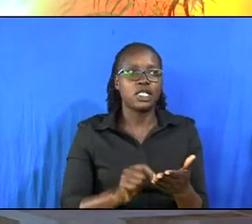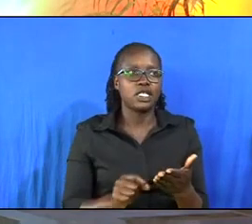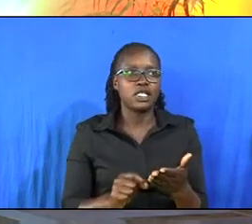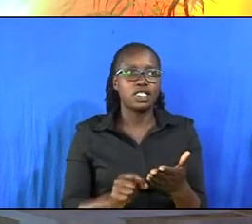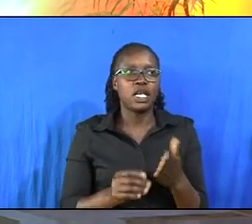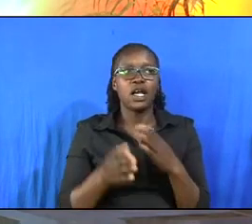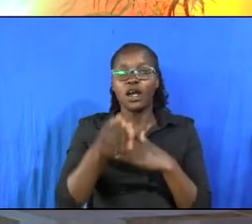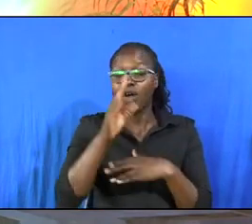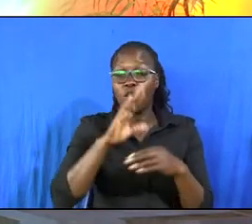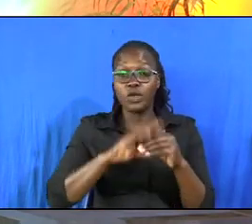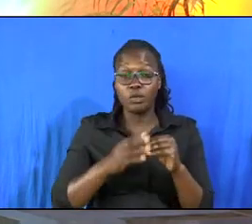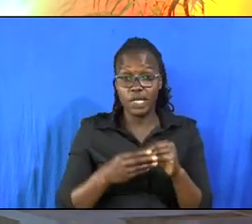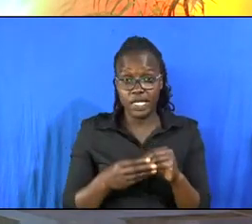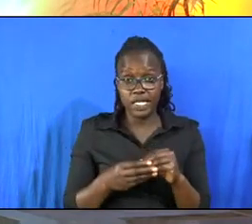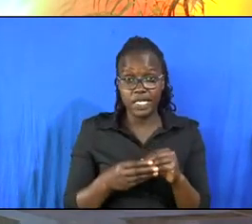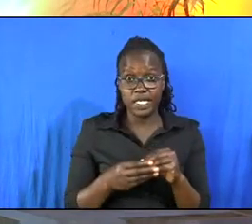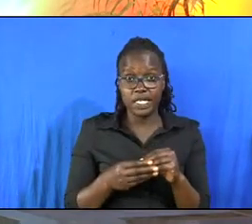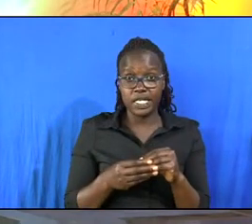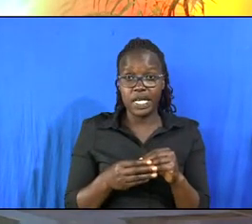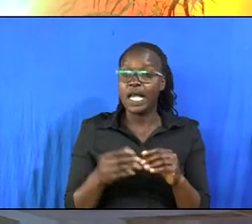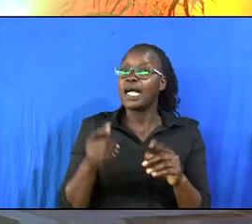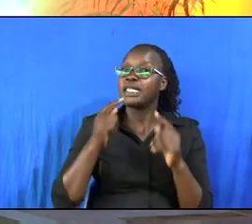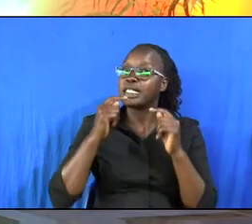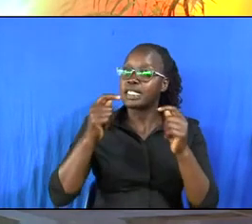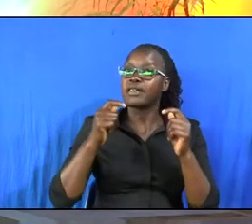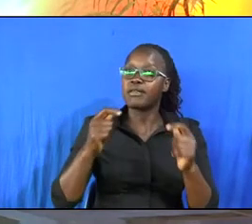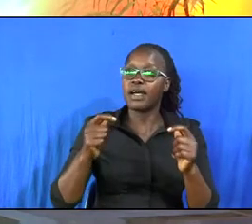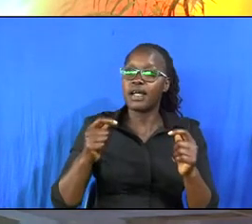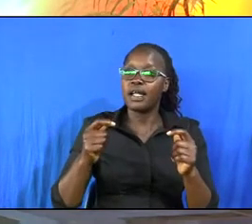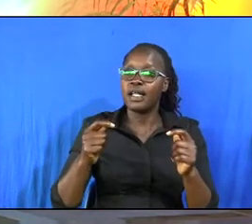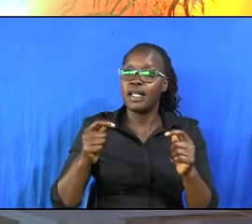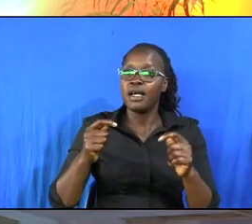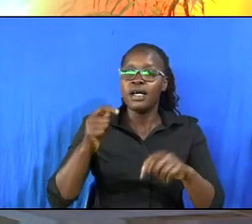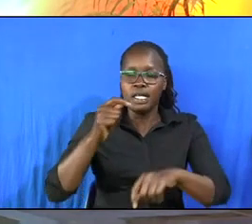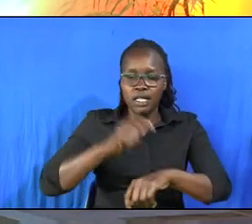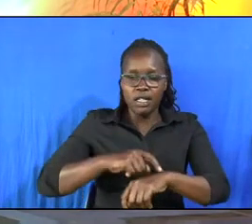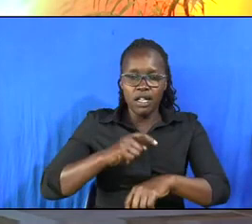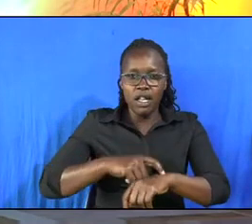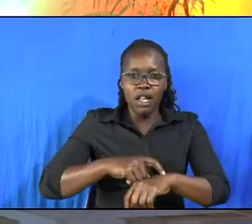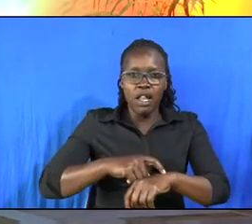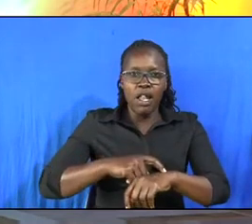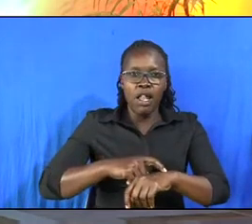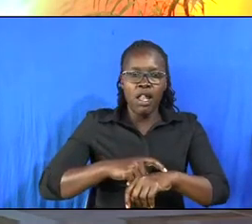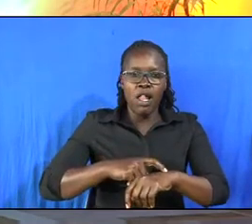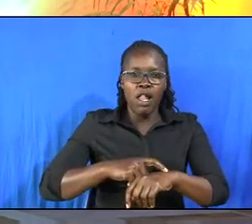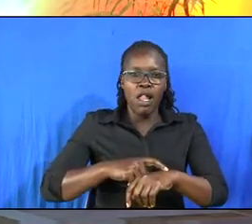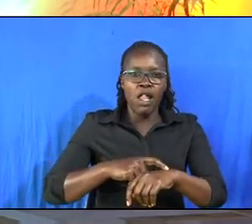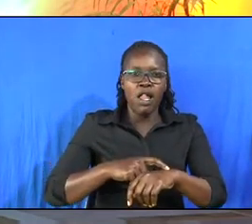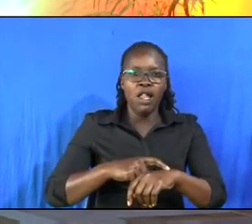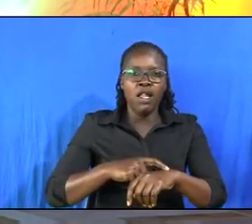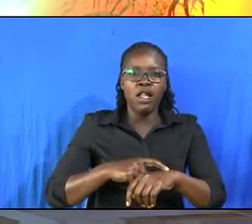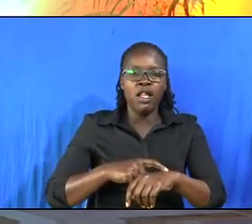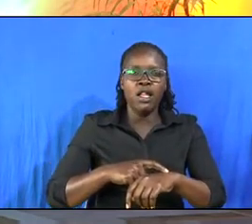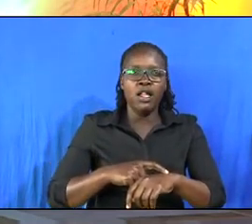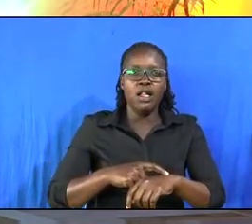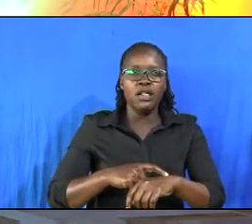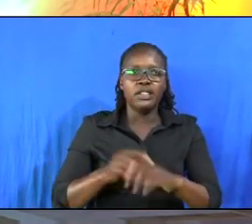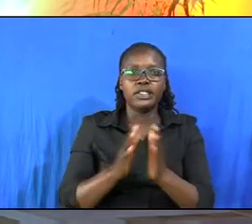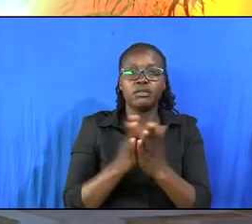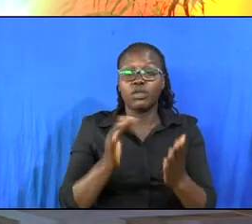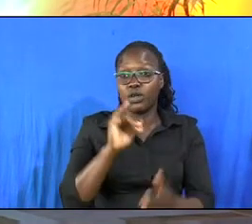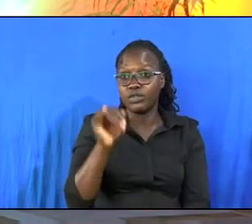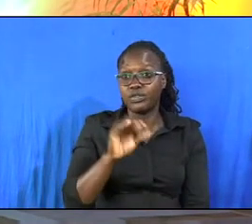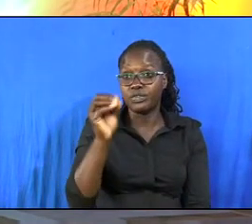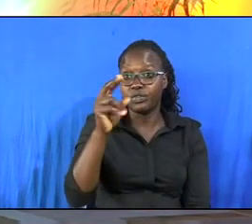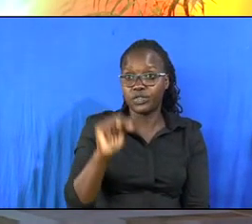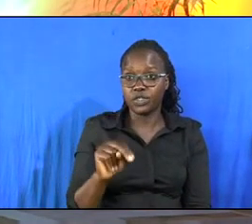god made him testify when he was actually actually in the book of